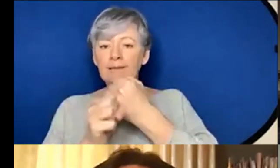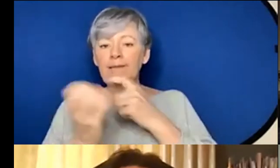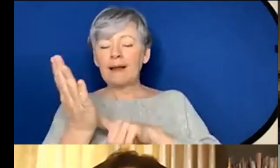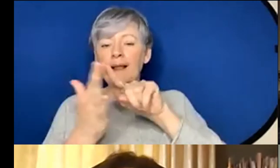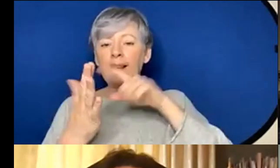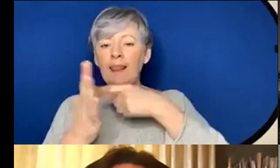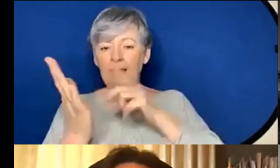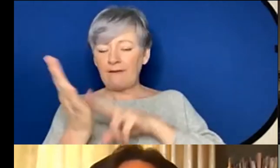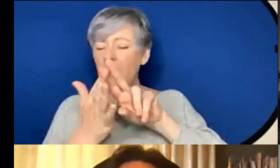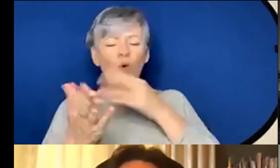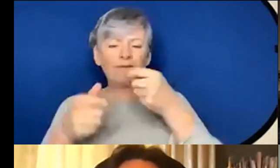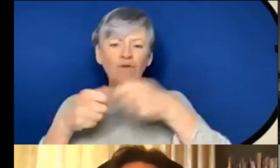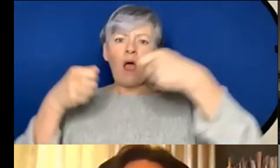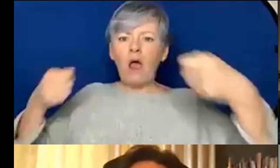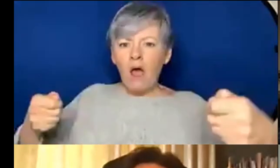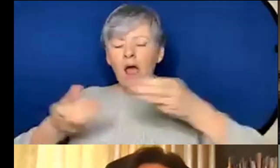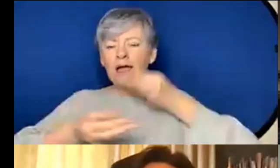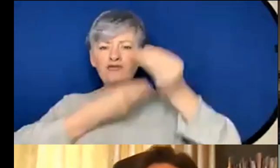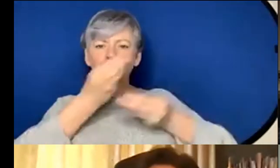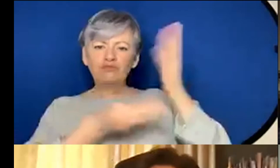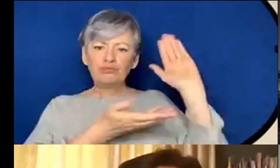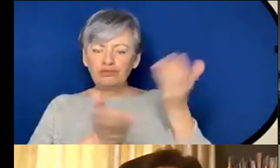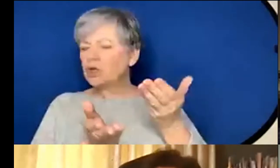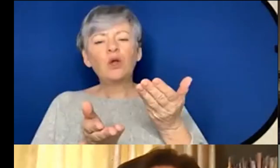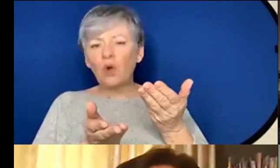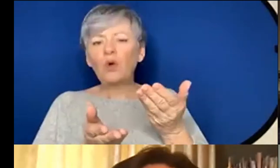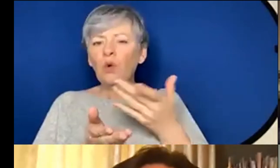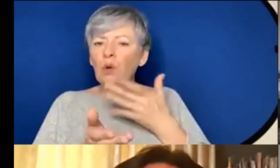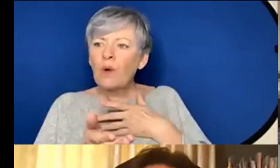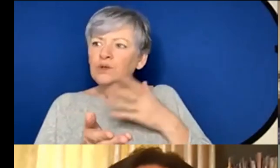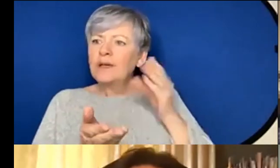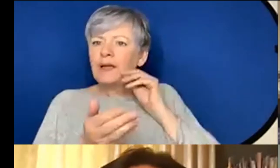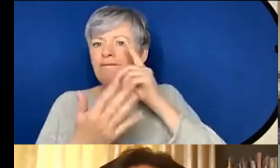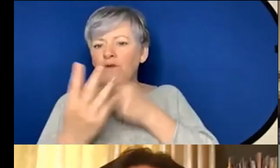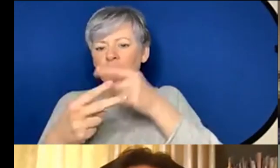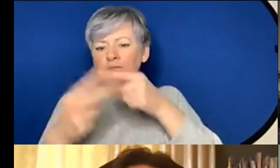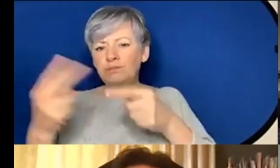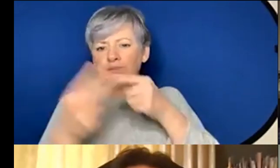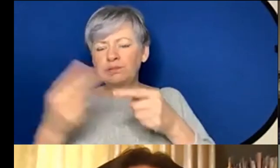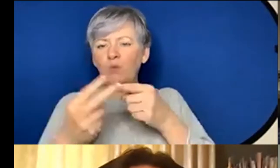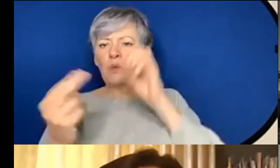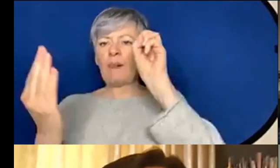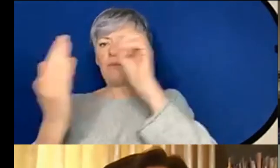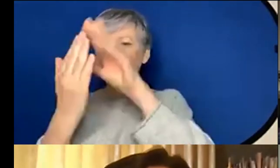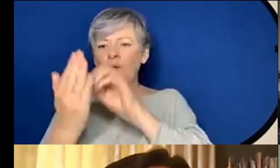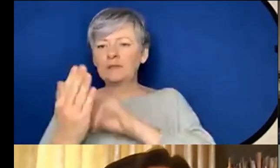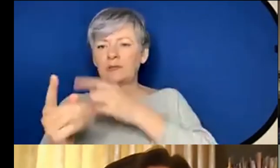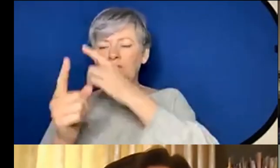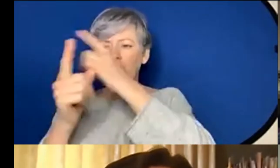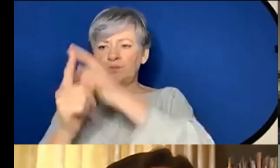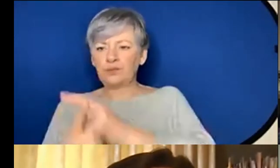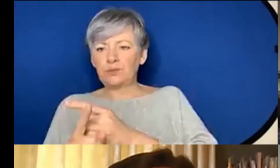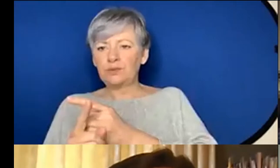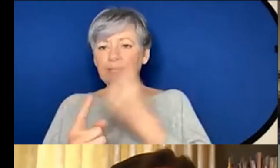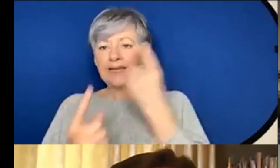introduction as I'm sure we just want to hear as much from them as possible but I will post in the chats each of their websites so